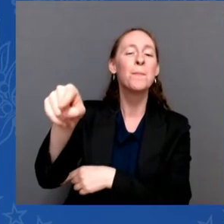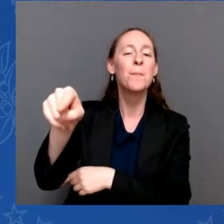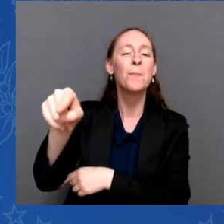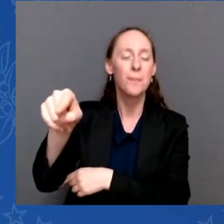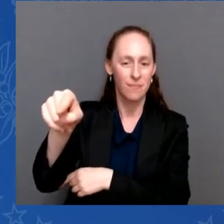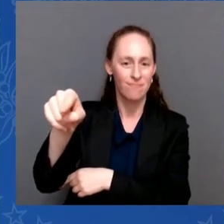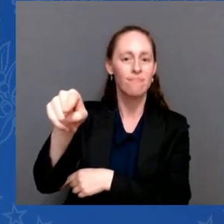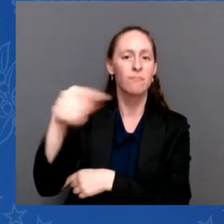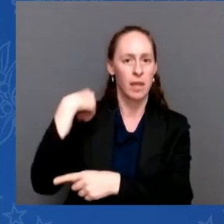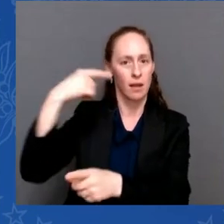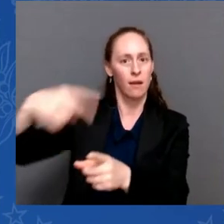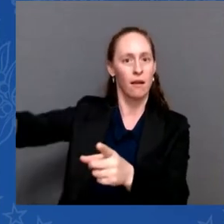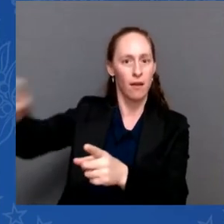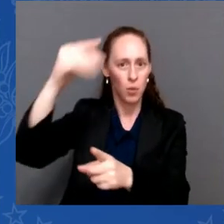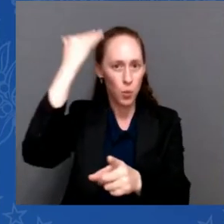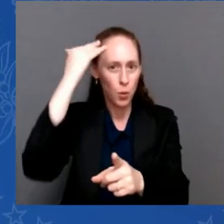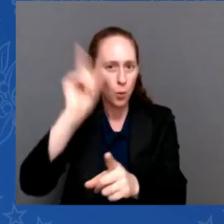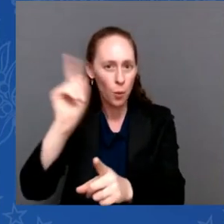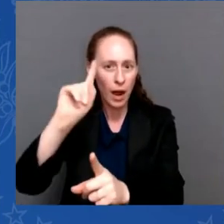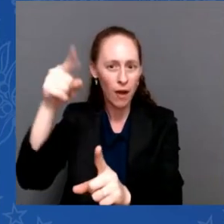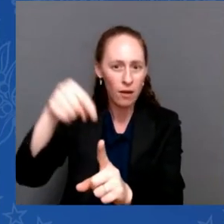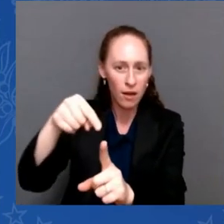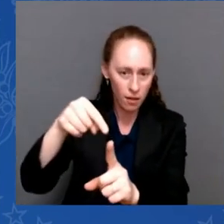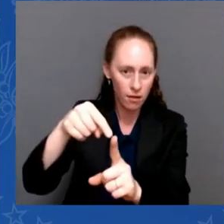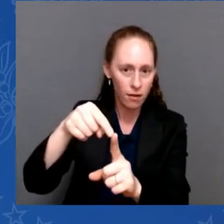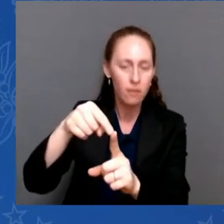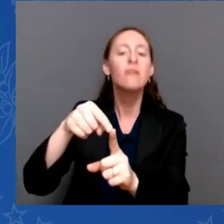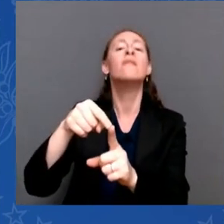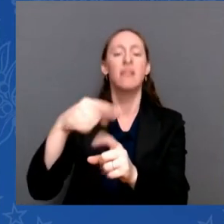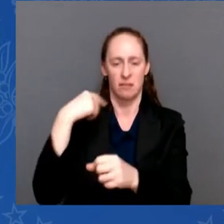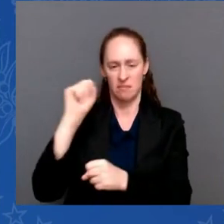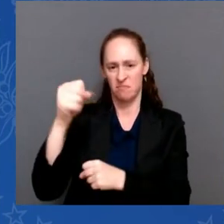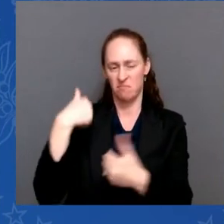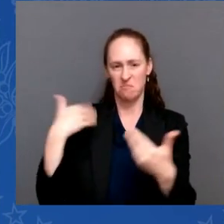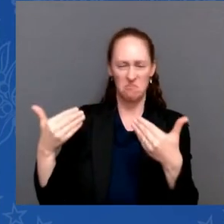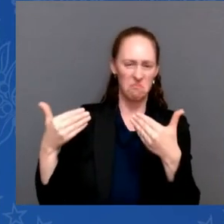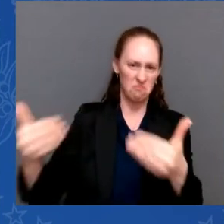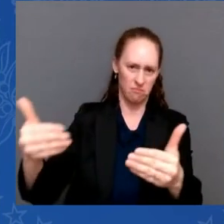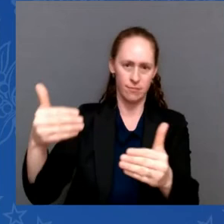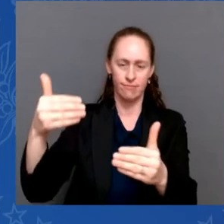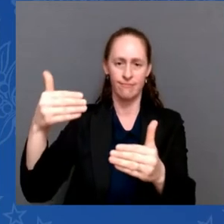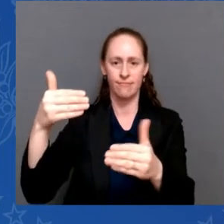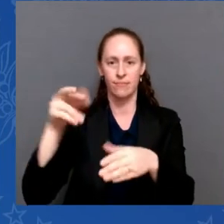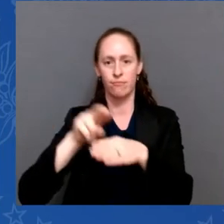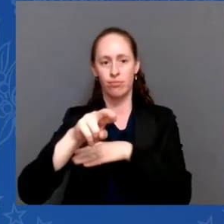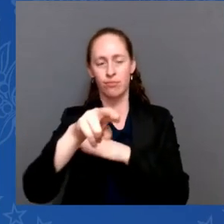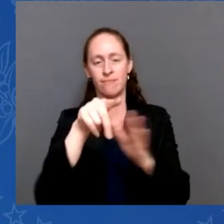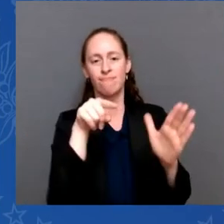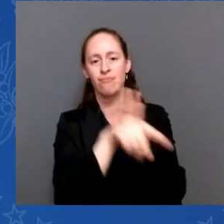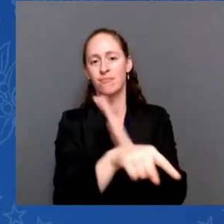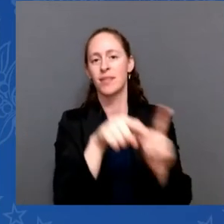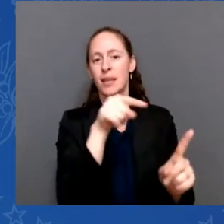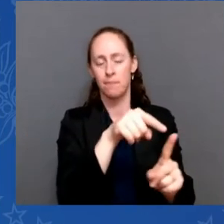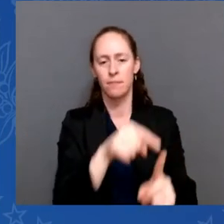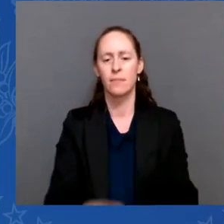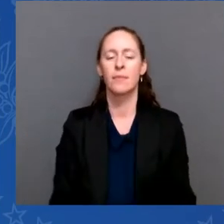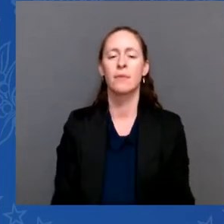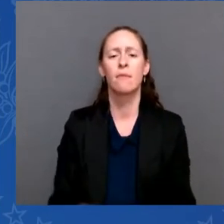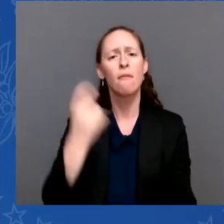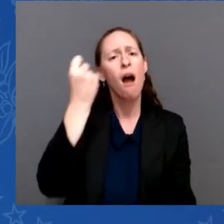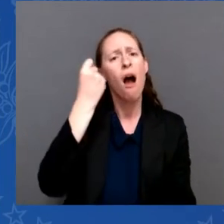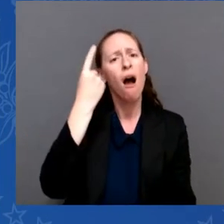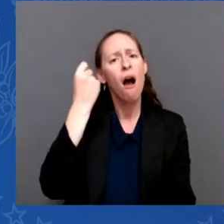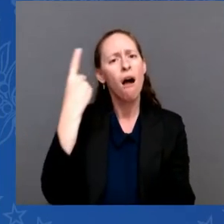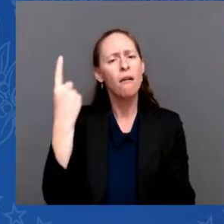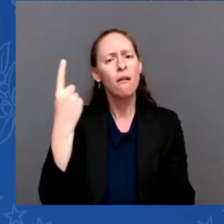remove him from the battlefield once and for all. This mission was carefully planned rigorously minimize